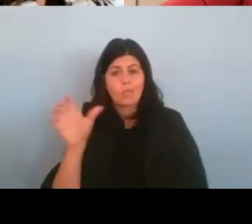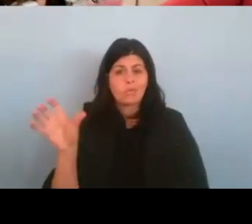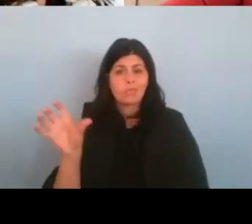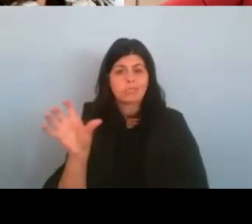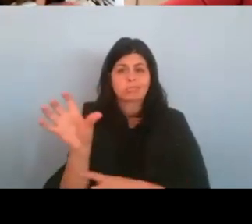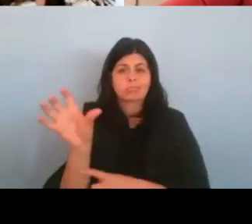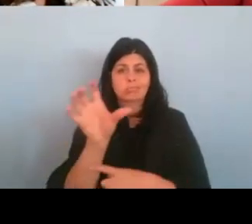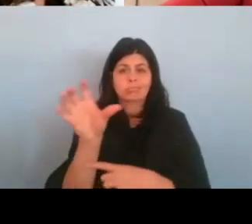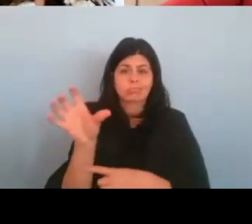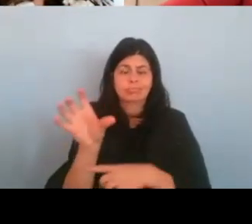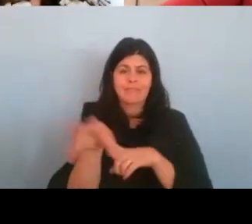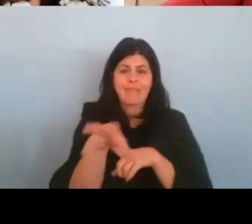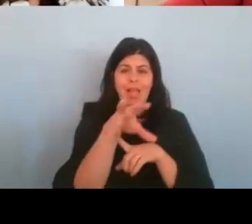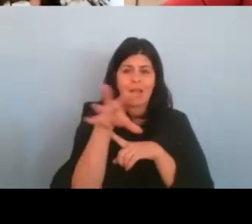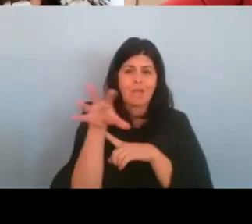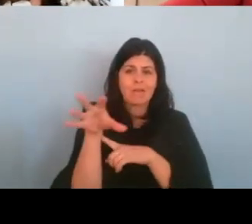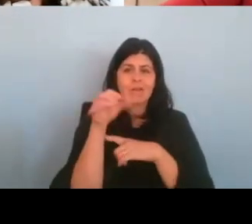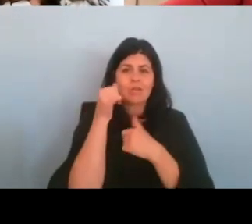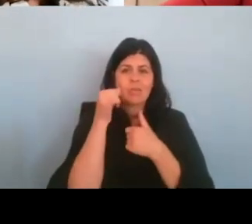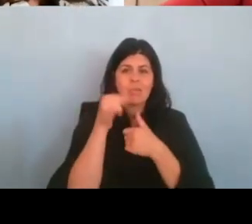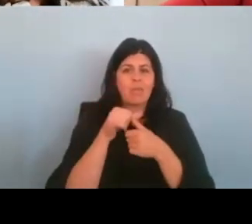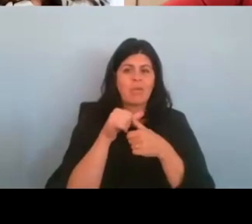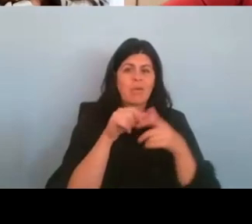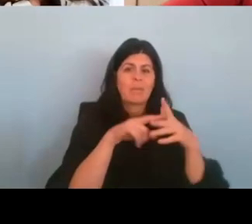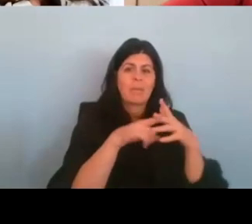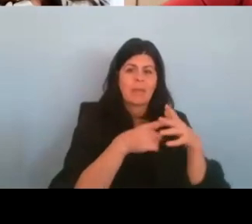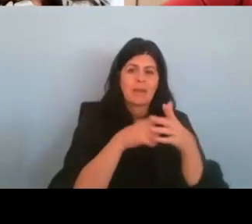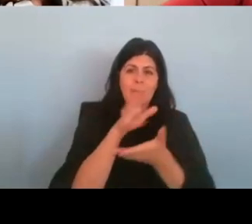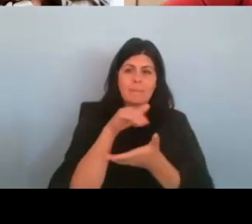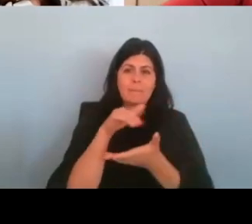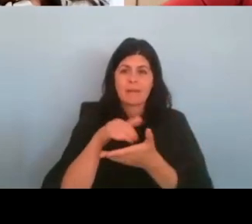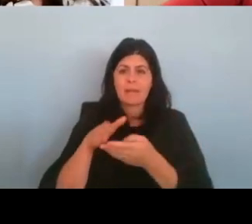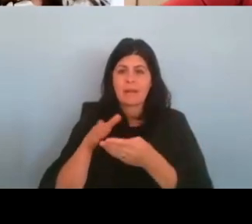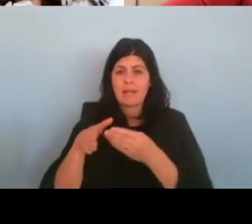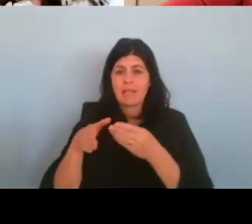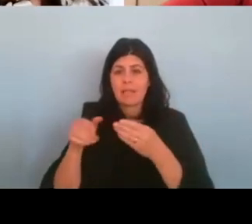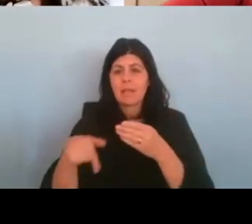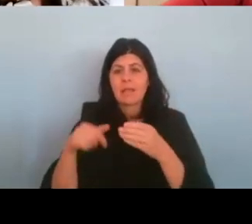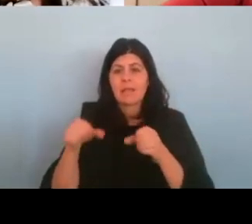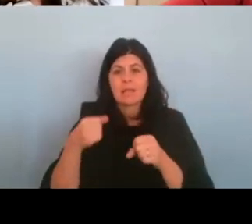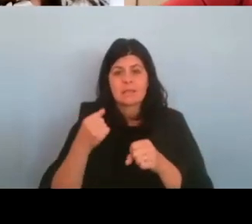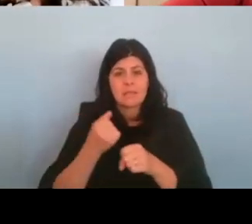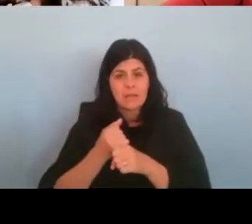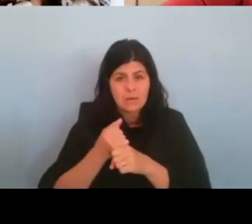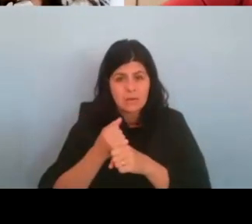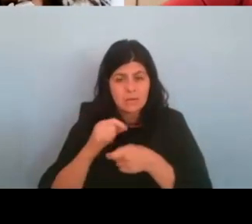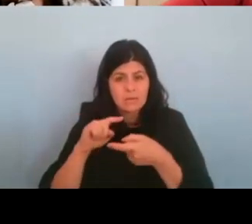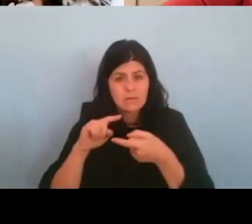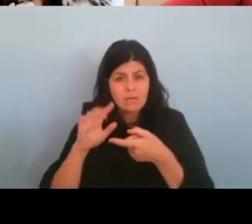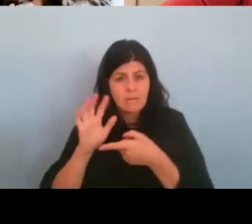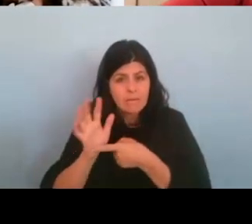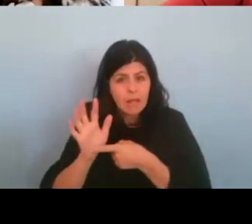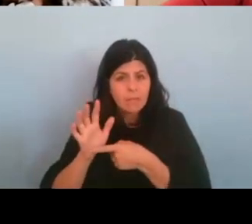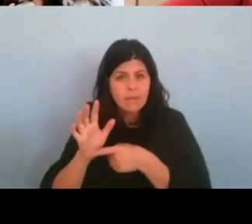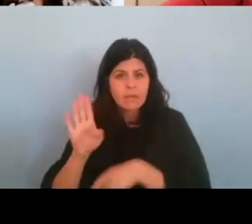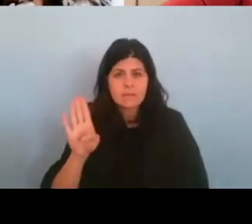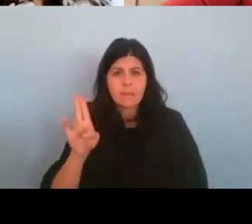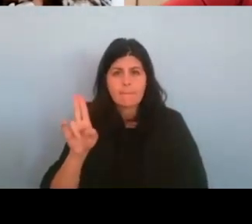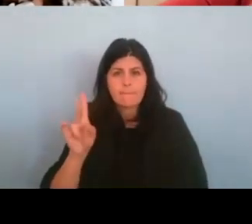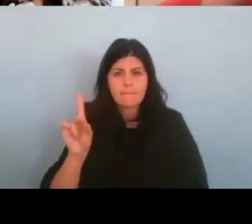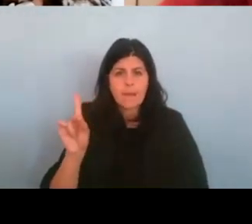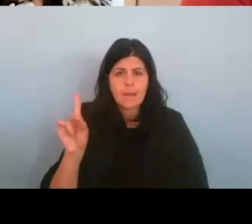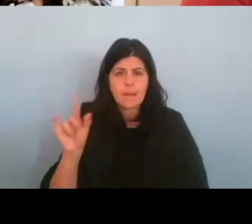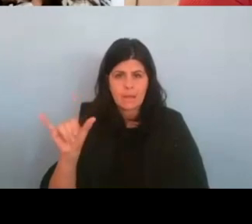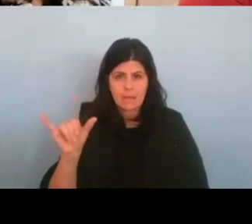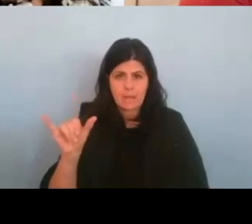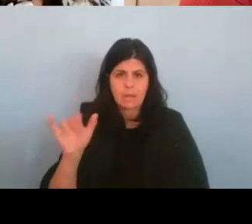just a set of a beginning, middle and an end. And, um, this year's theme is, is buddy movies. What? I know